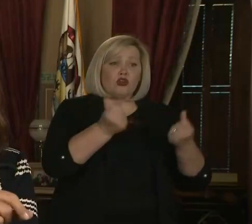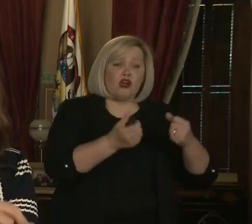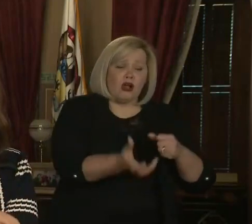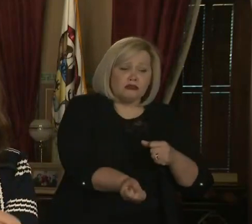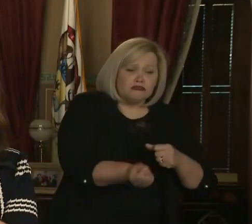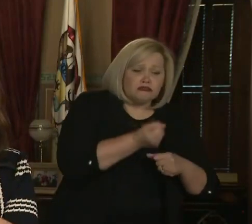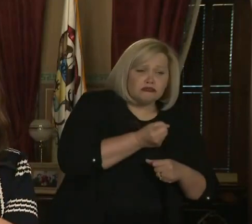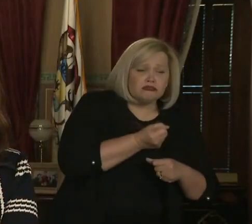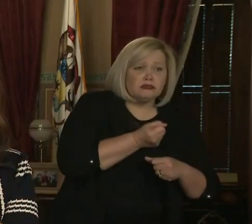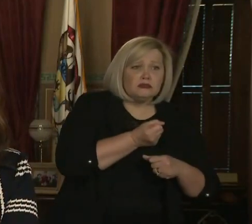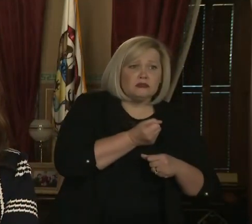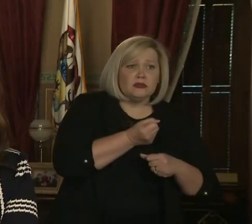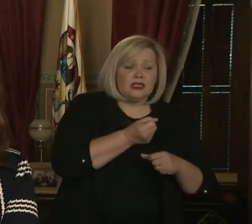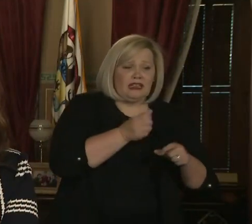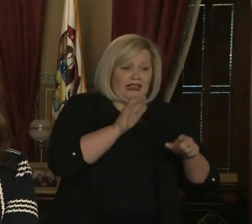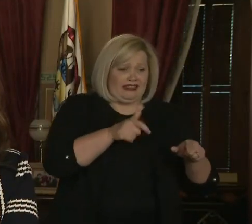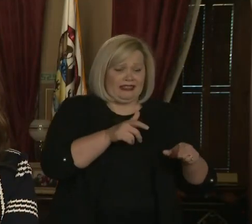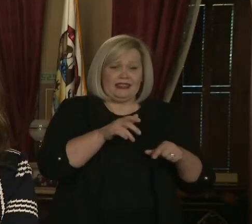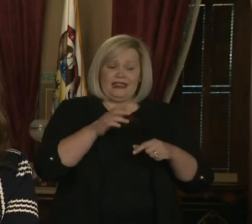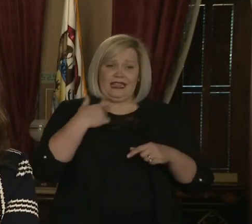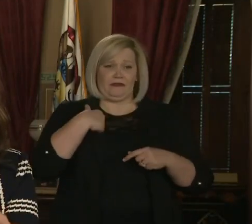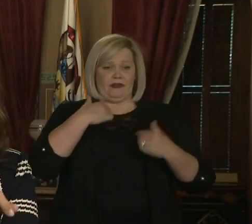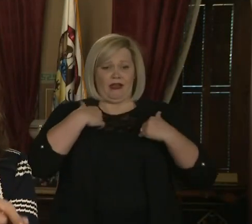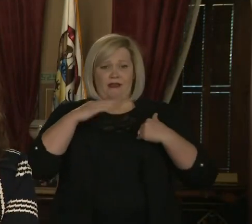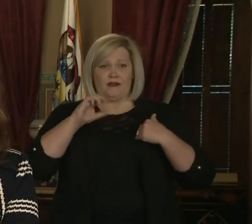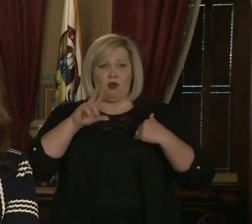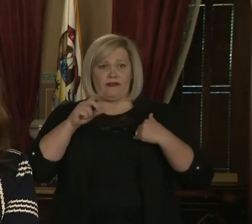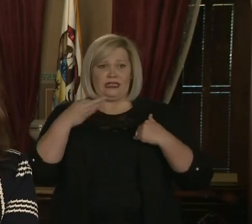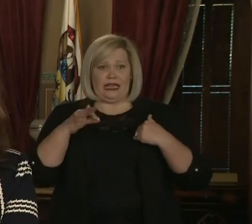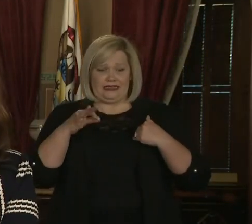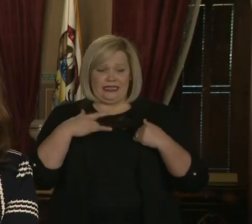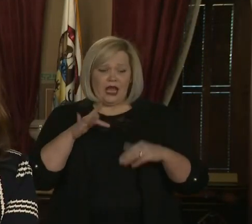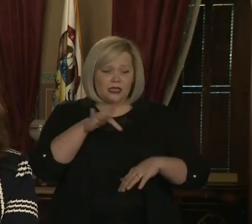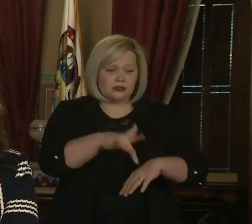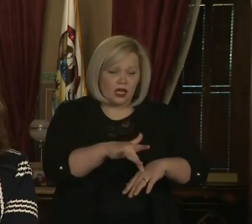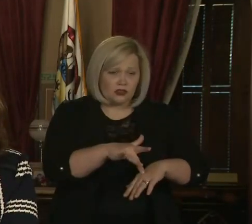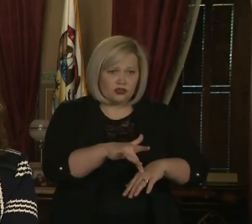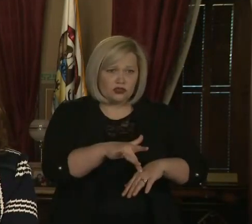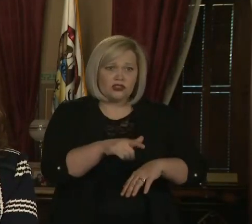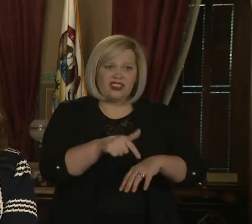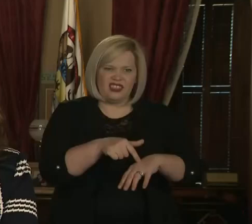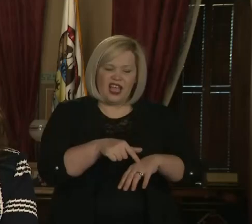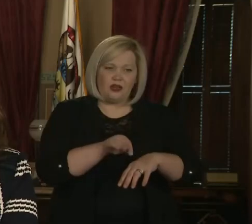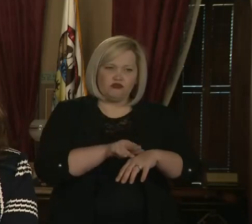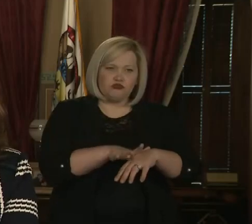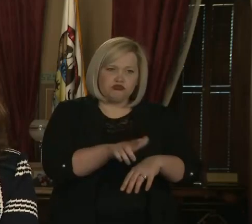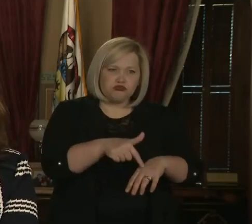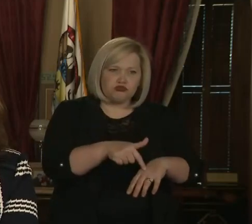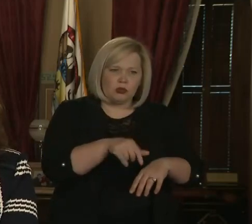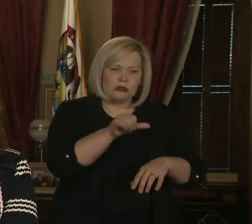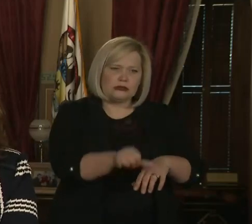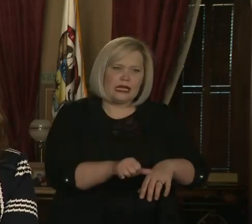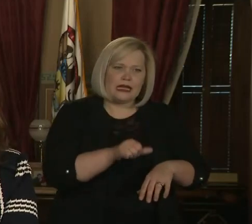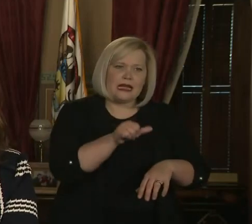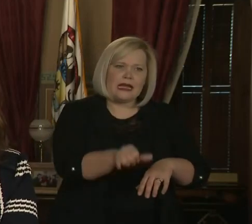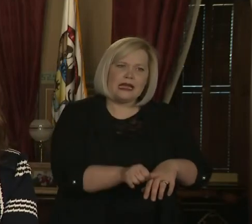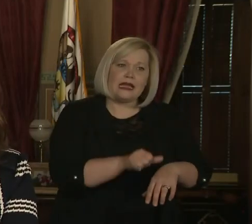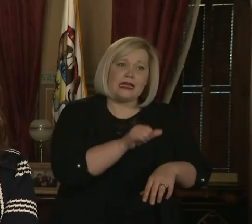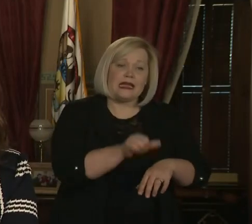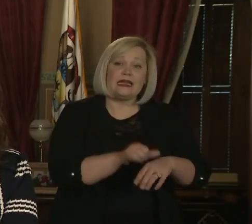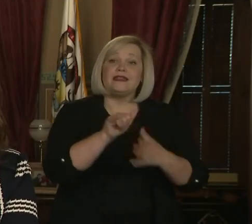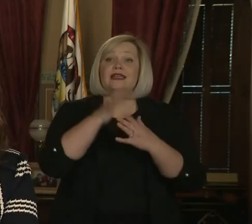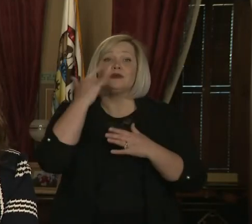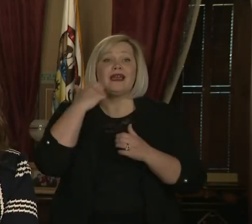COVID-19 can stay there for a while. And that's precisely why every time you're out and about, you're getting exposed